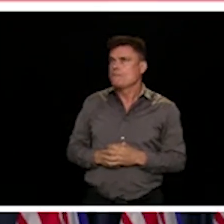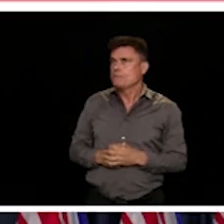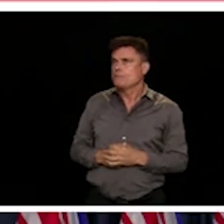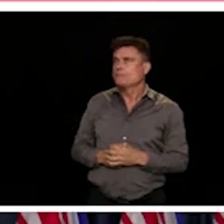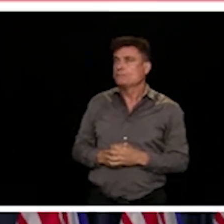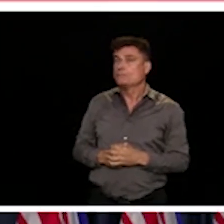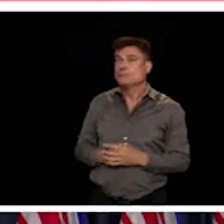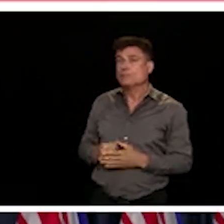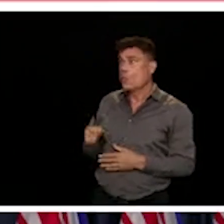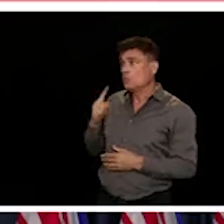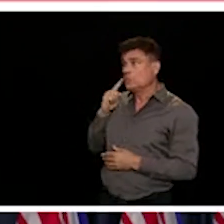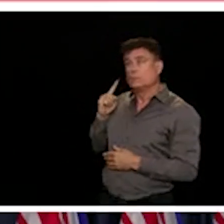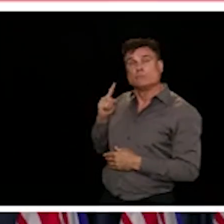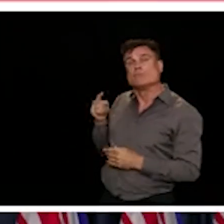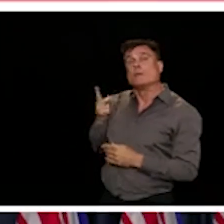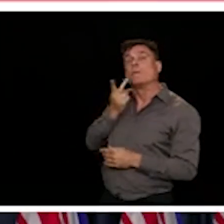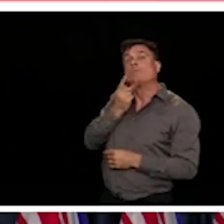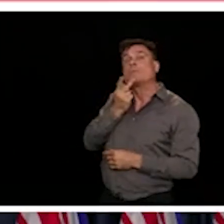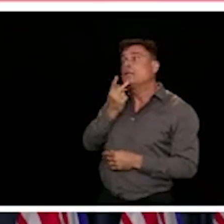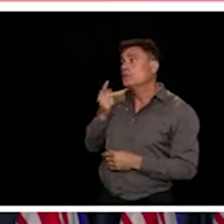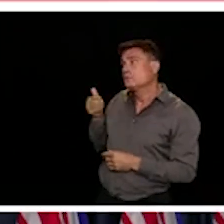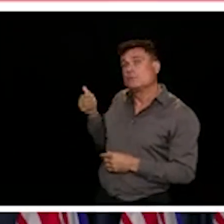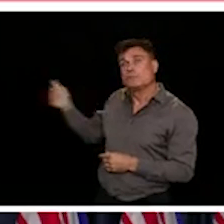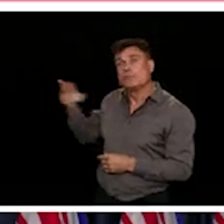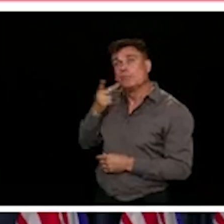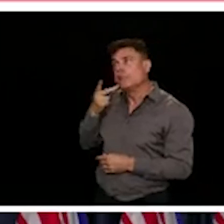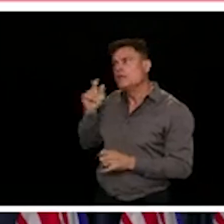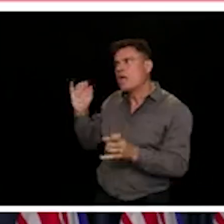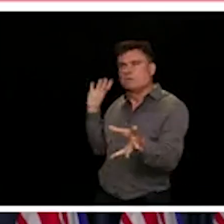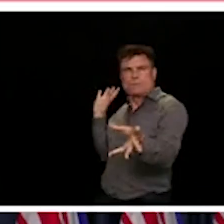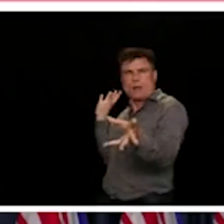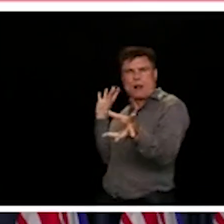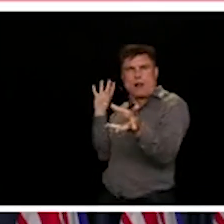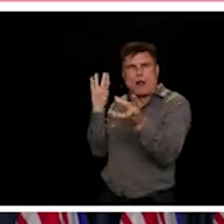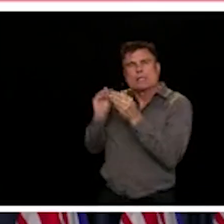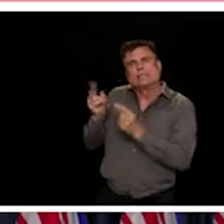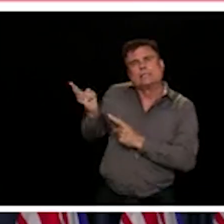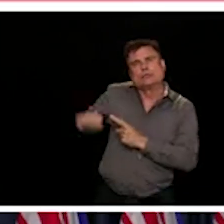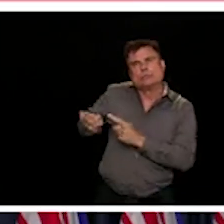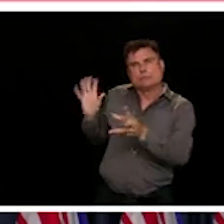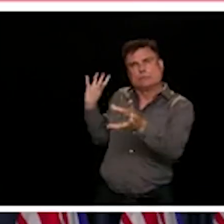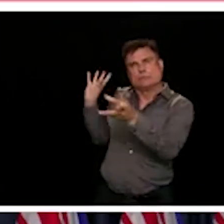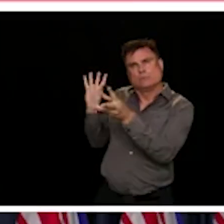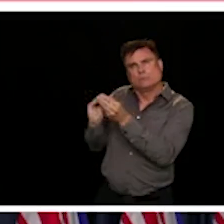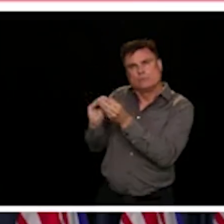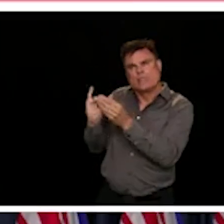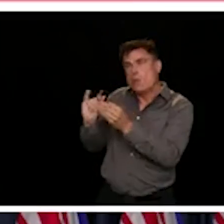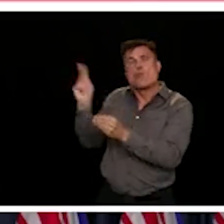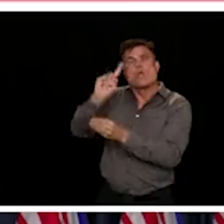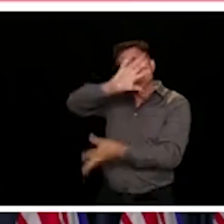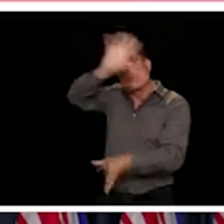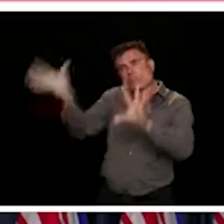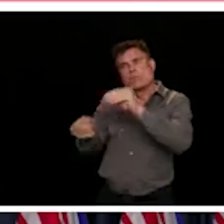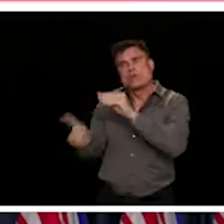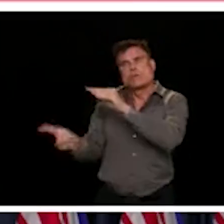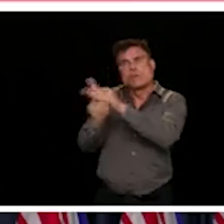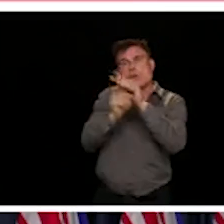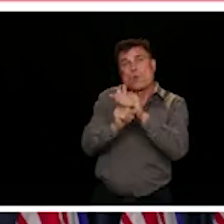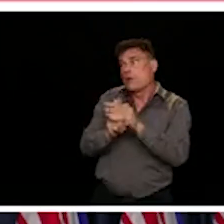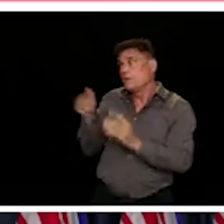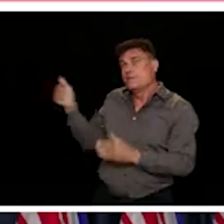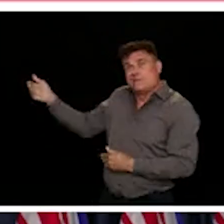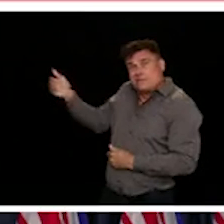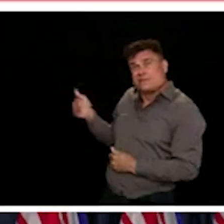everything, all the cases that we've had since the beginning of the year. And then on the right, we have the number of cases in the last 14 days.